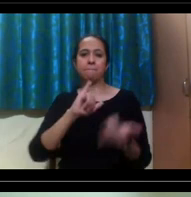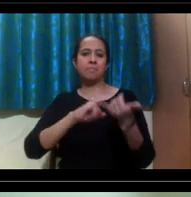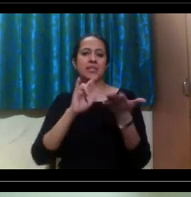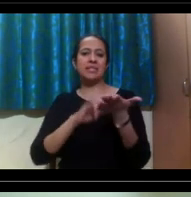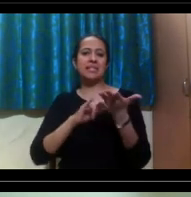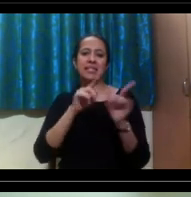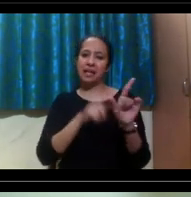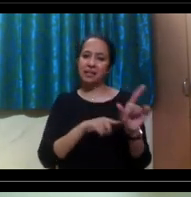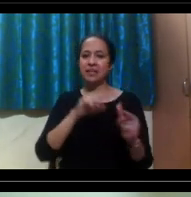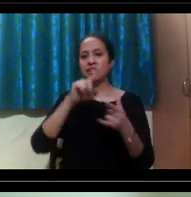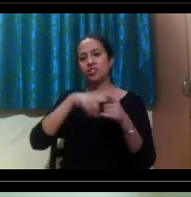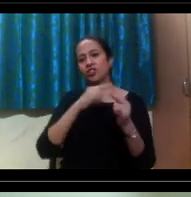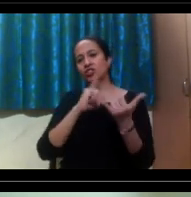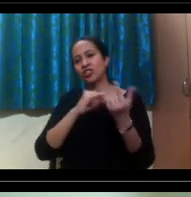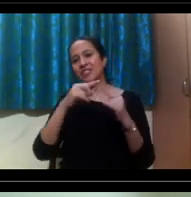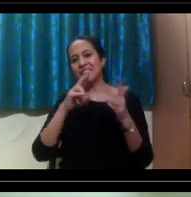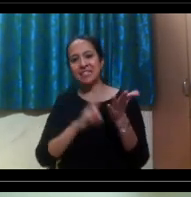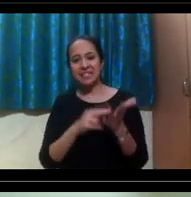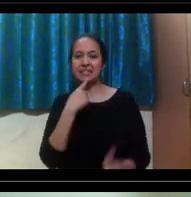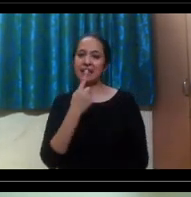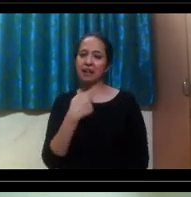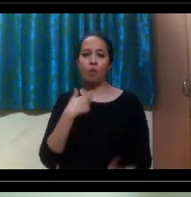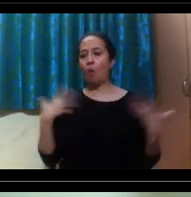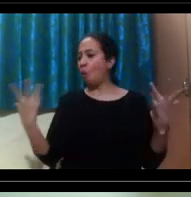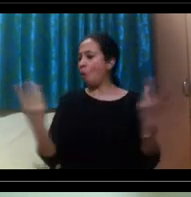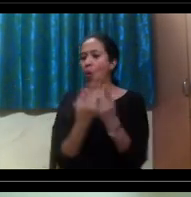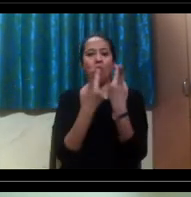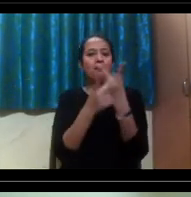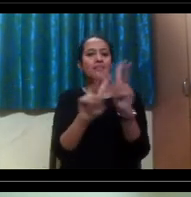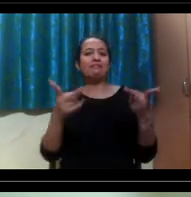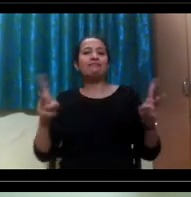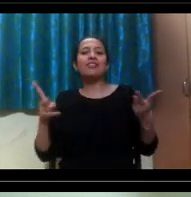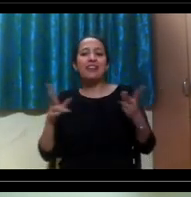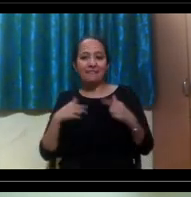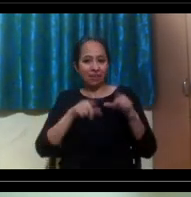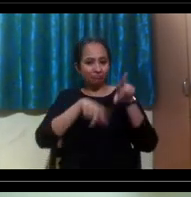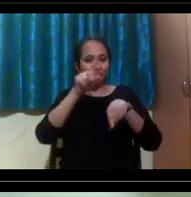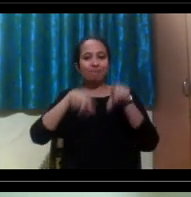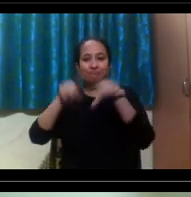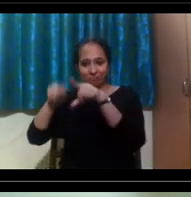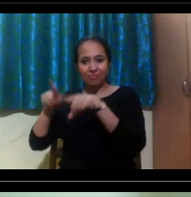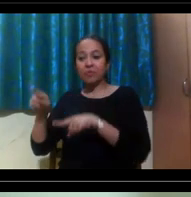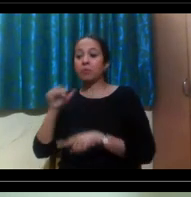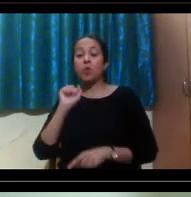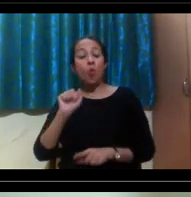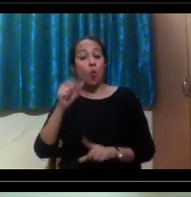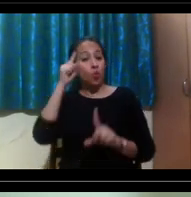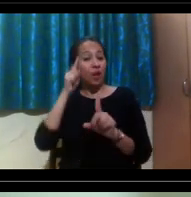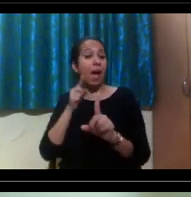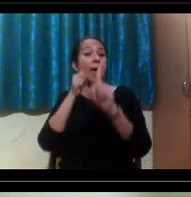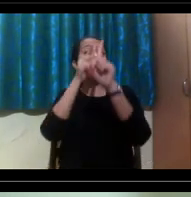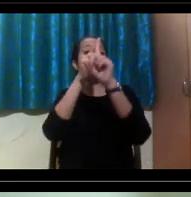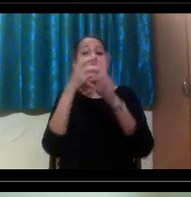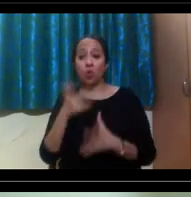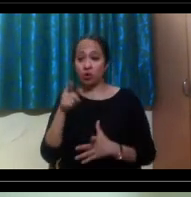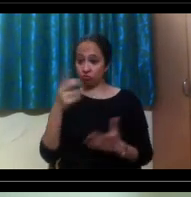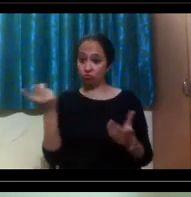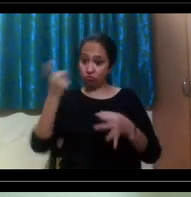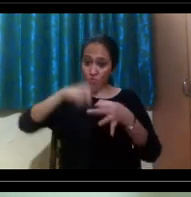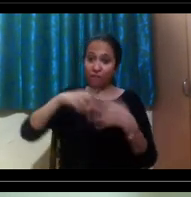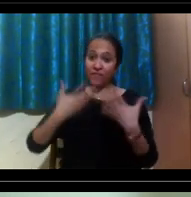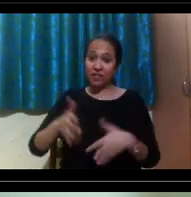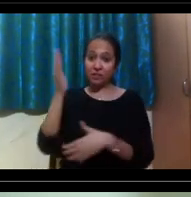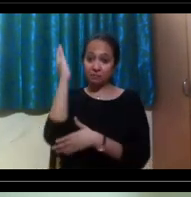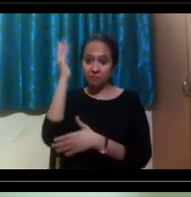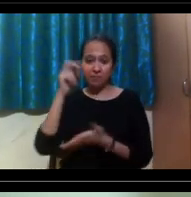and you know, we're all so different and just really pay attention to what your goals are. So you've attended this webinar, so you're already